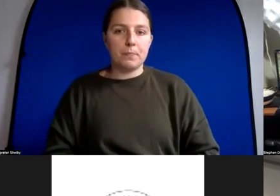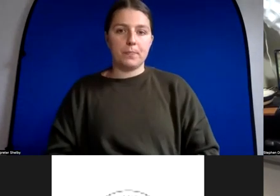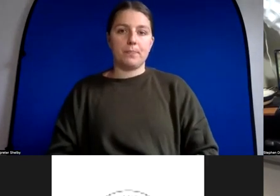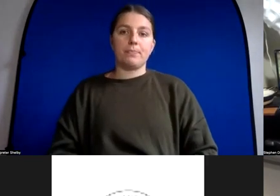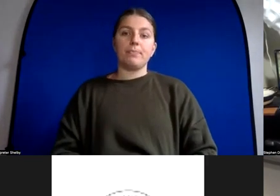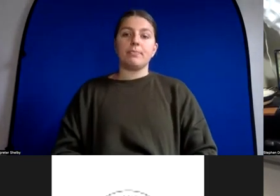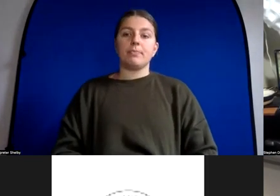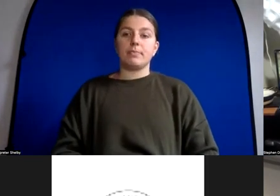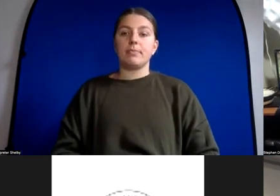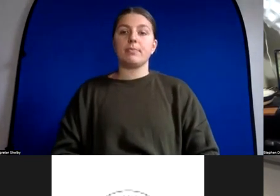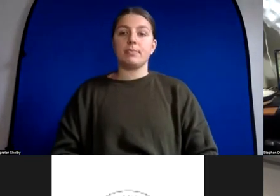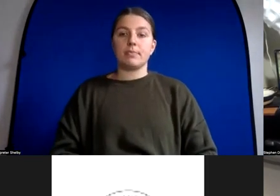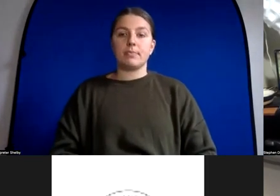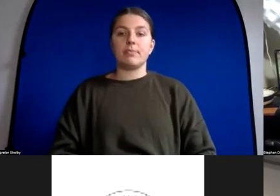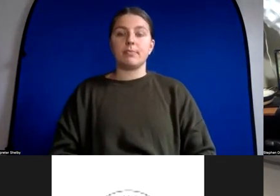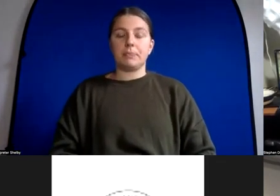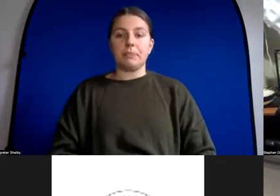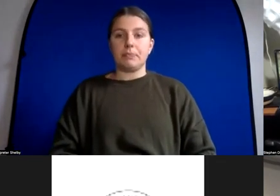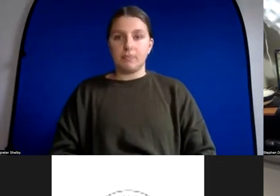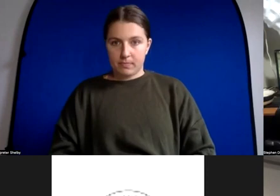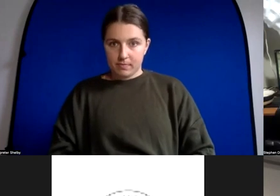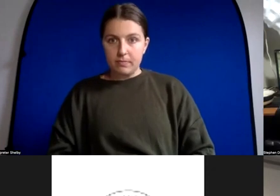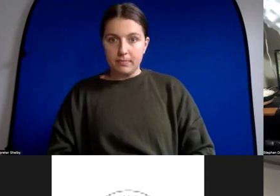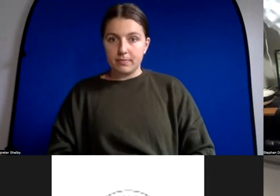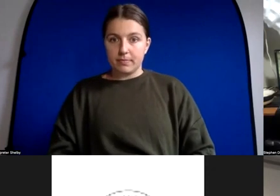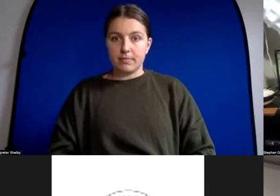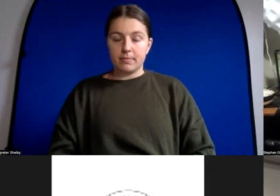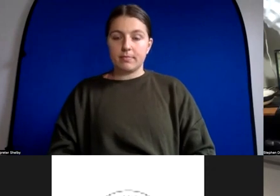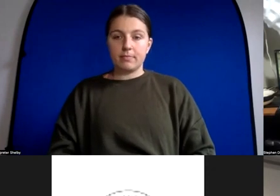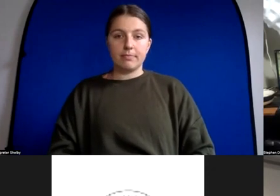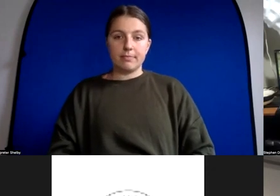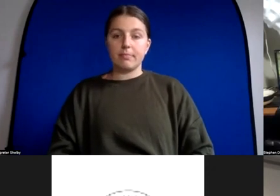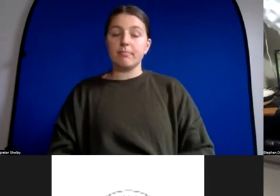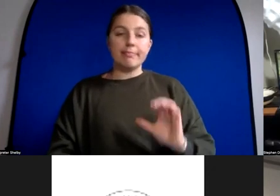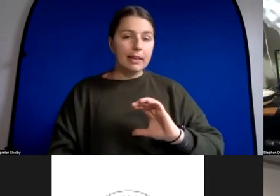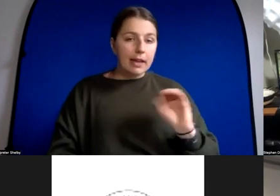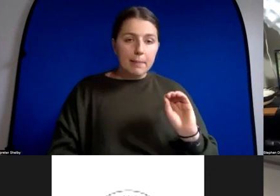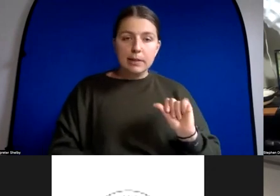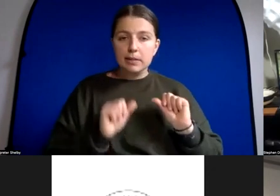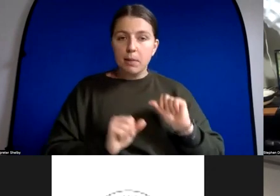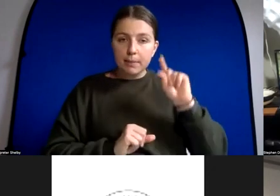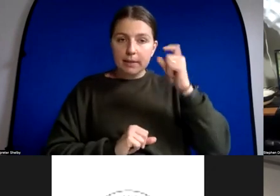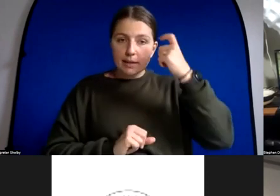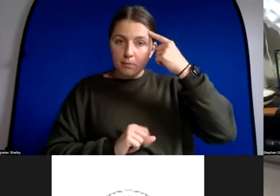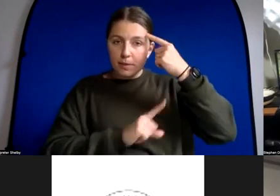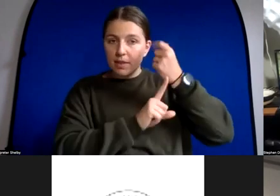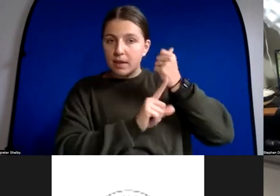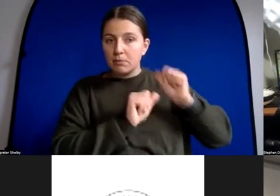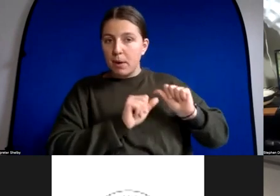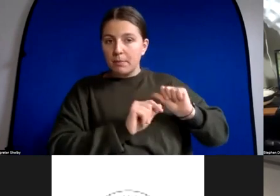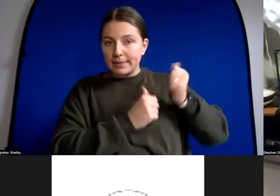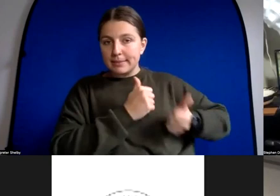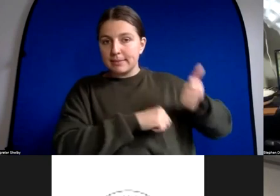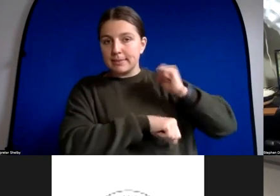uh the western world you know certainly companies and probably governments certainly have their own agents seeding their own